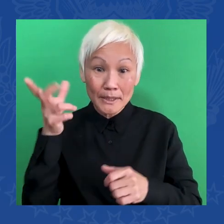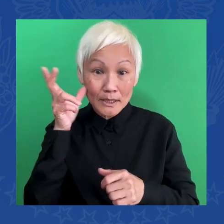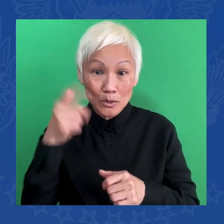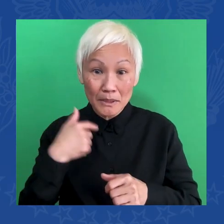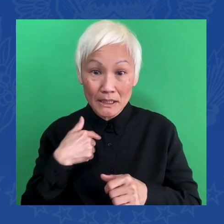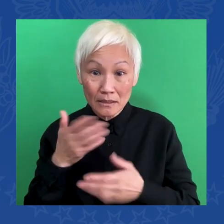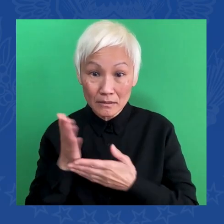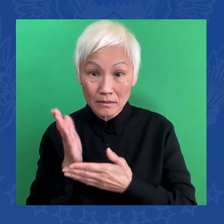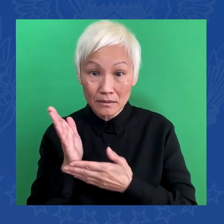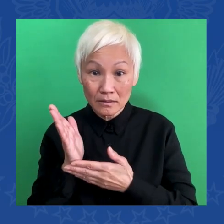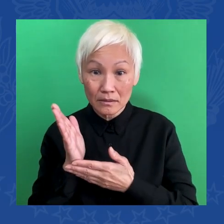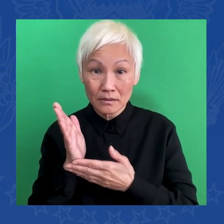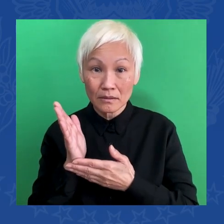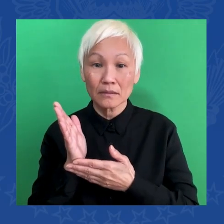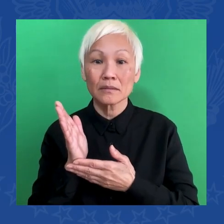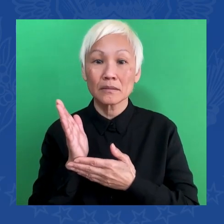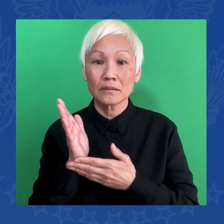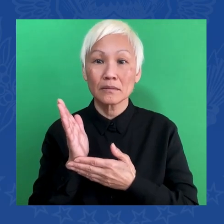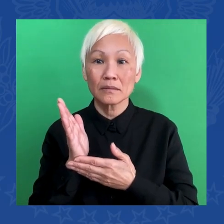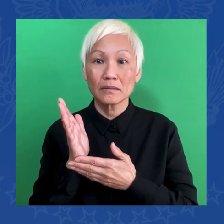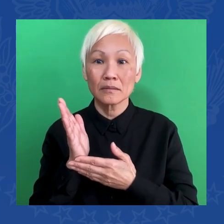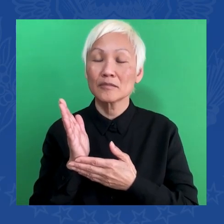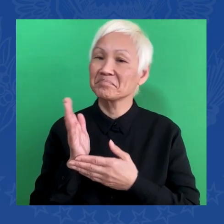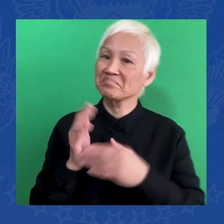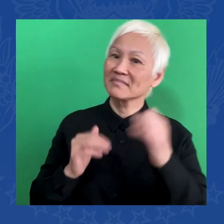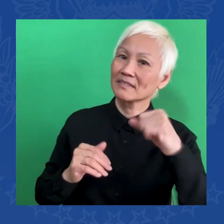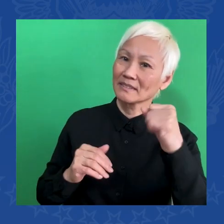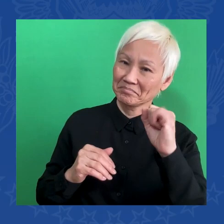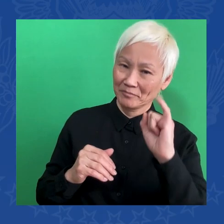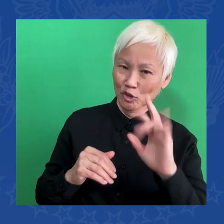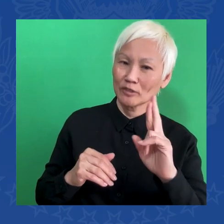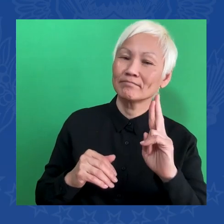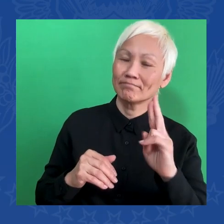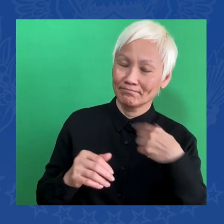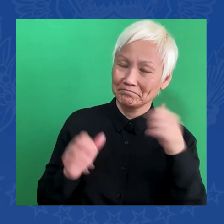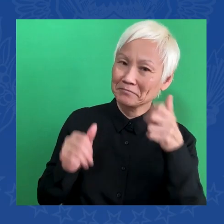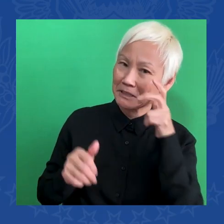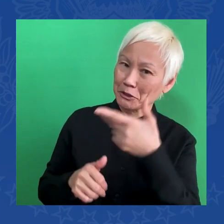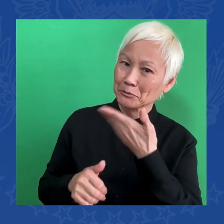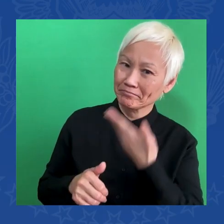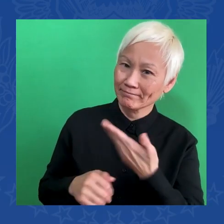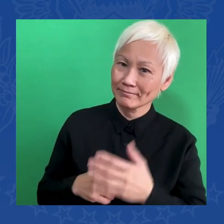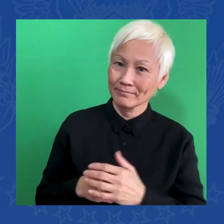Mr. Yes, sir. Thank you. Good you have it, pal. And Dr. Tompkins, how are you doing?